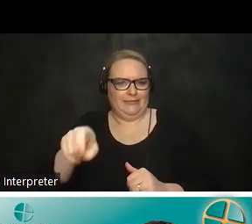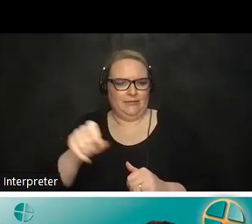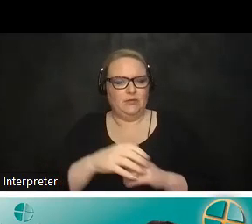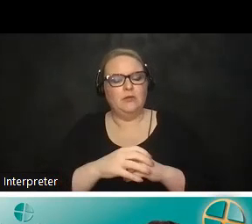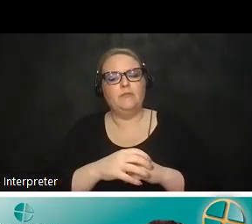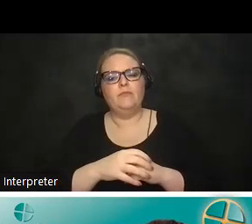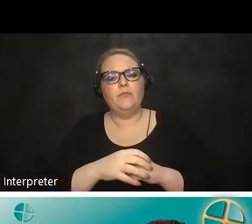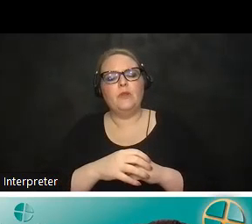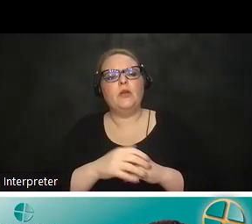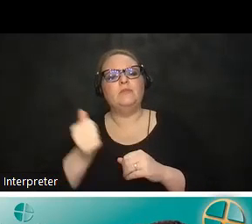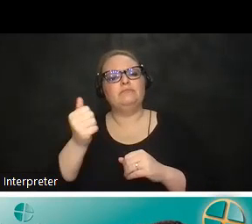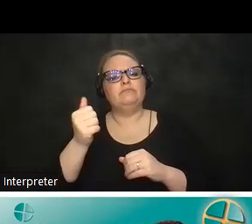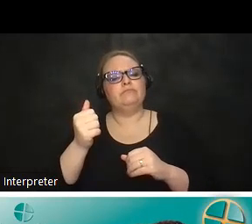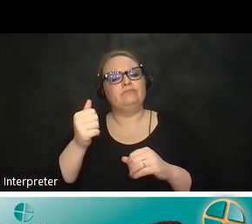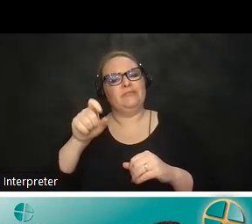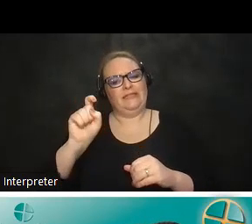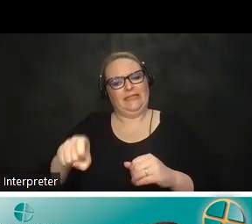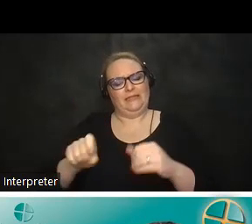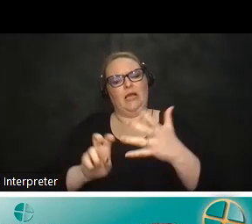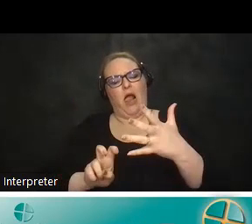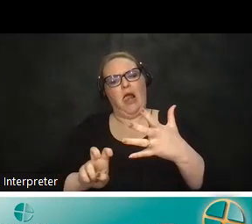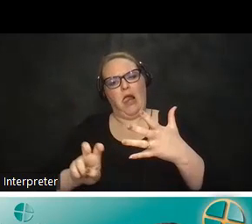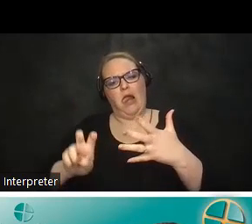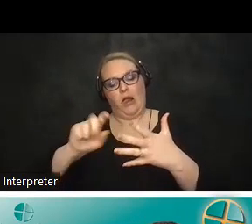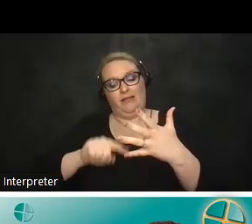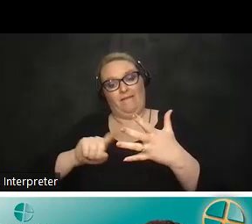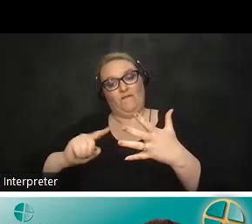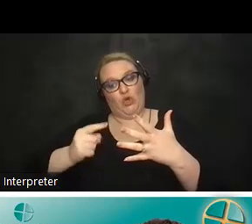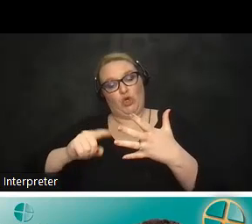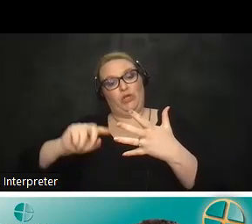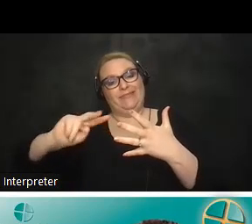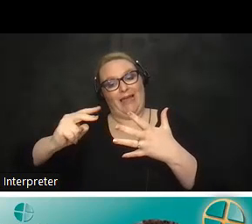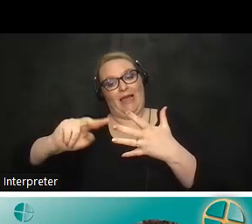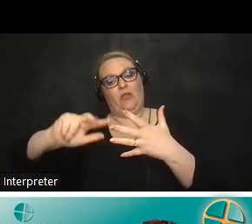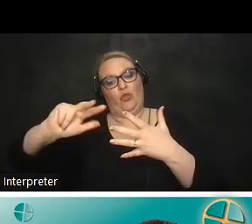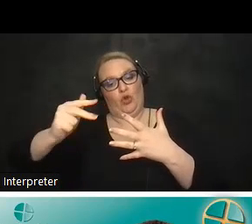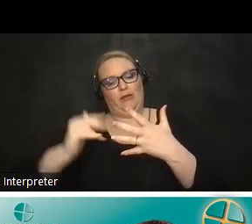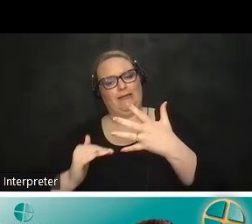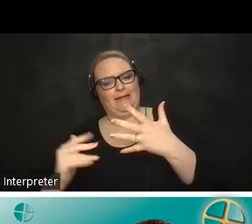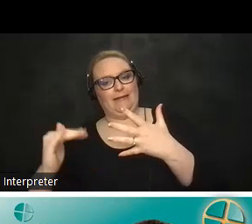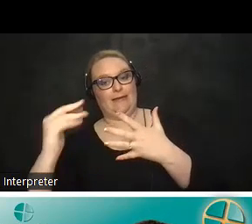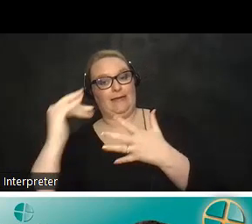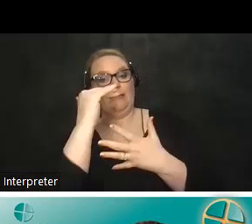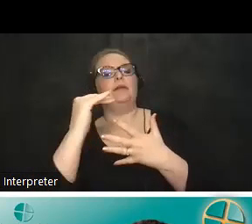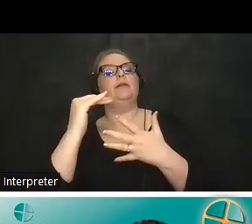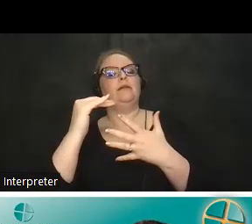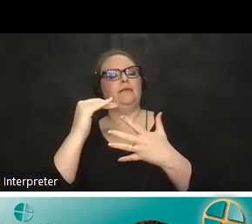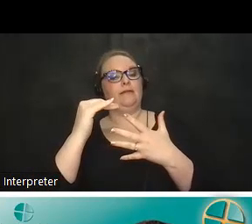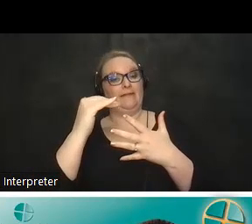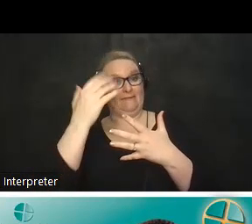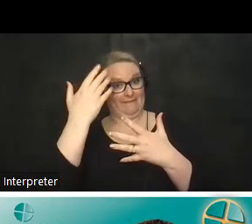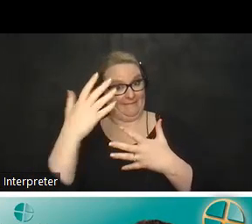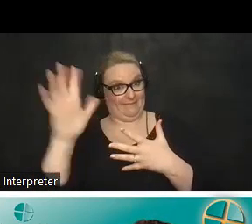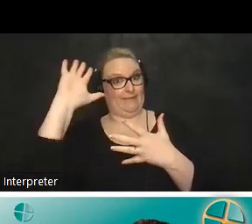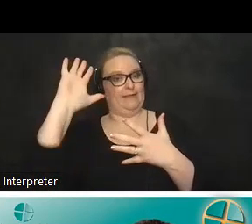are progressive needs that are need uh need to be fulfilled in someone's life experience in order for them to feel uh